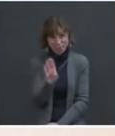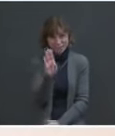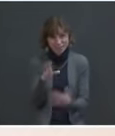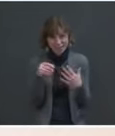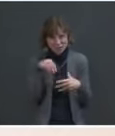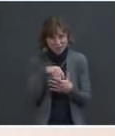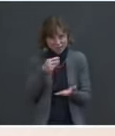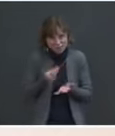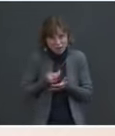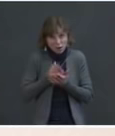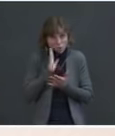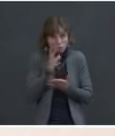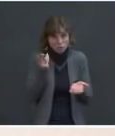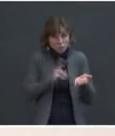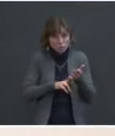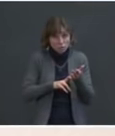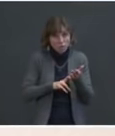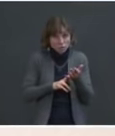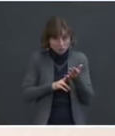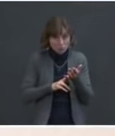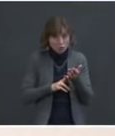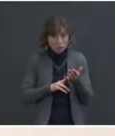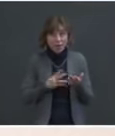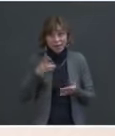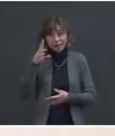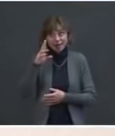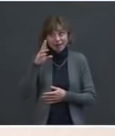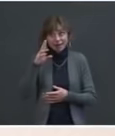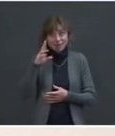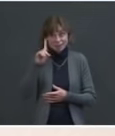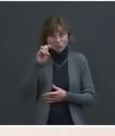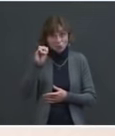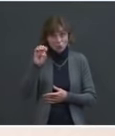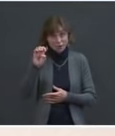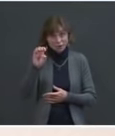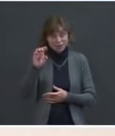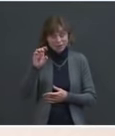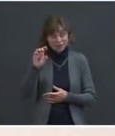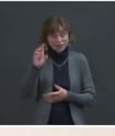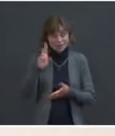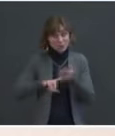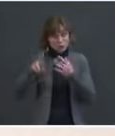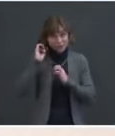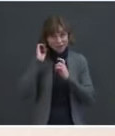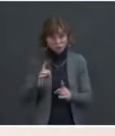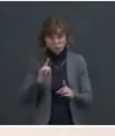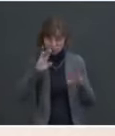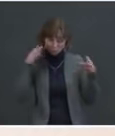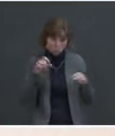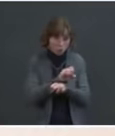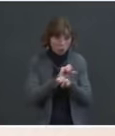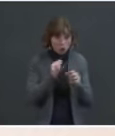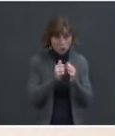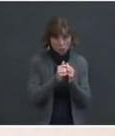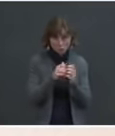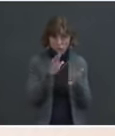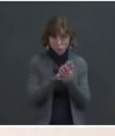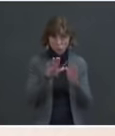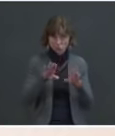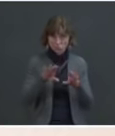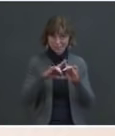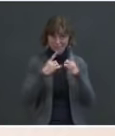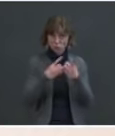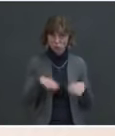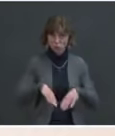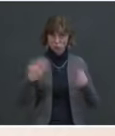he's going to sign into law later this week. The Secretary of Education will be quite focused on working with school districts to help them reopen. But more school districts